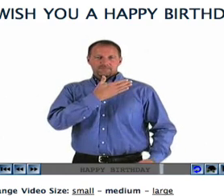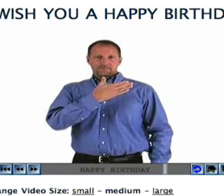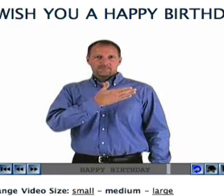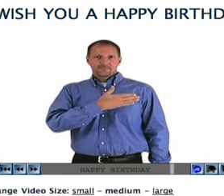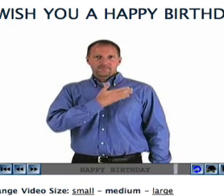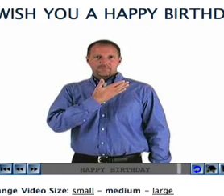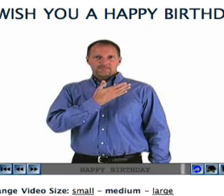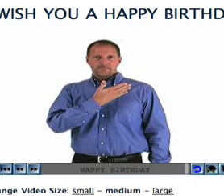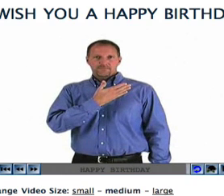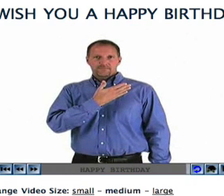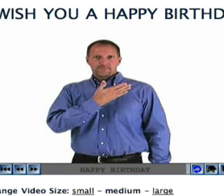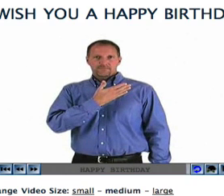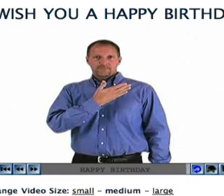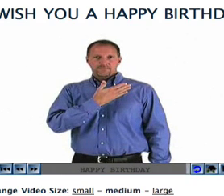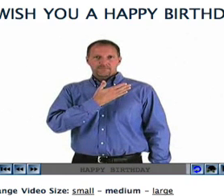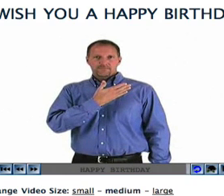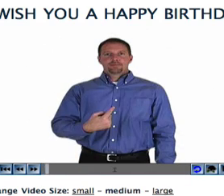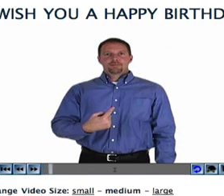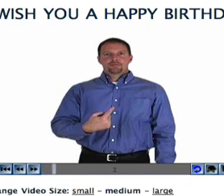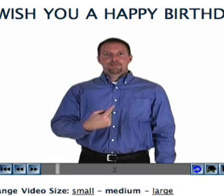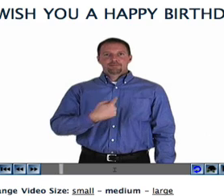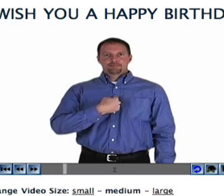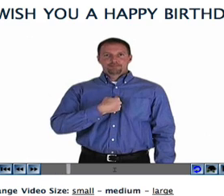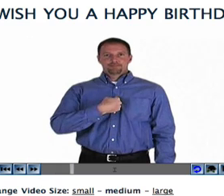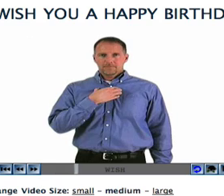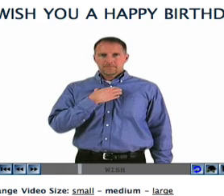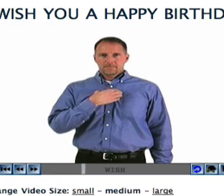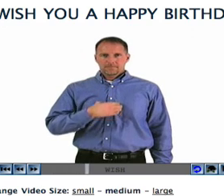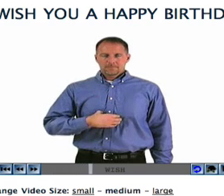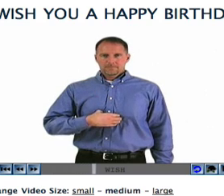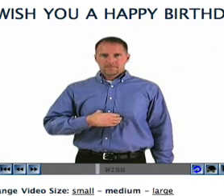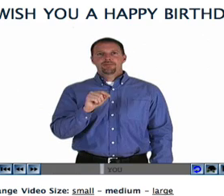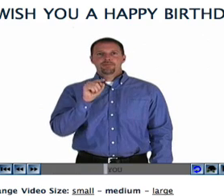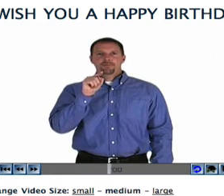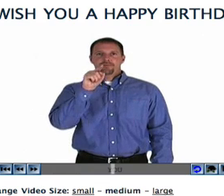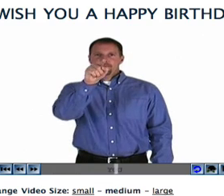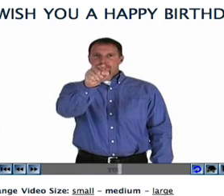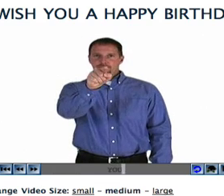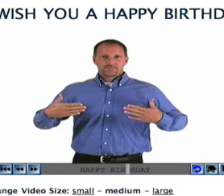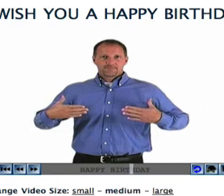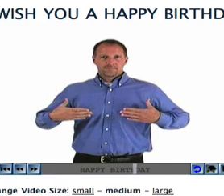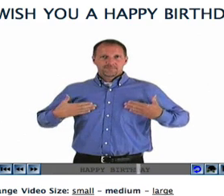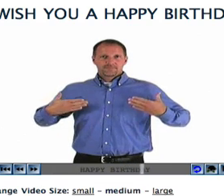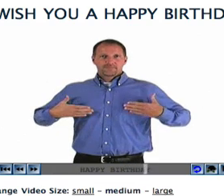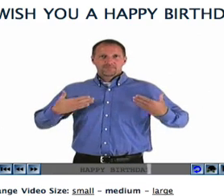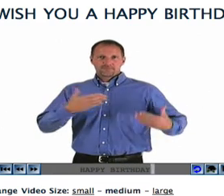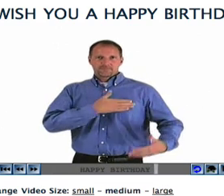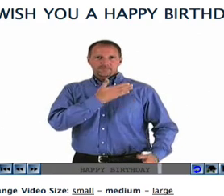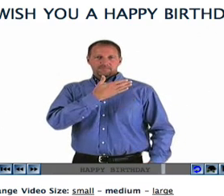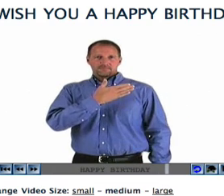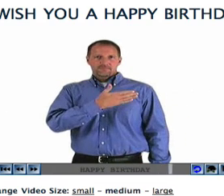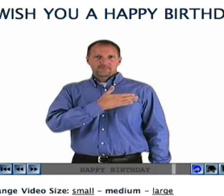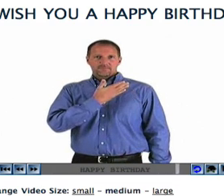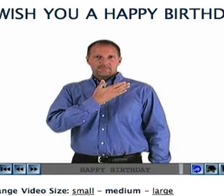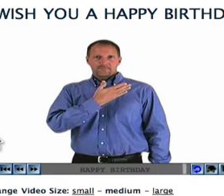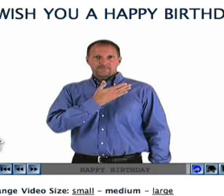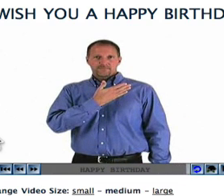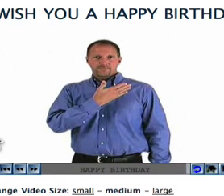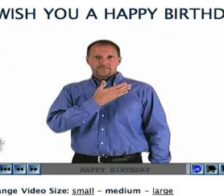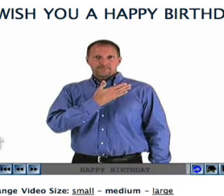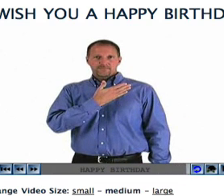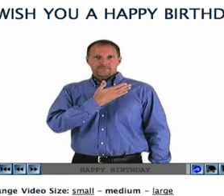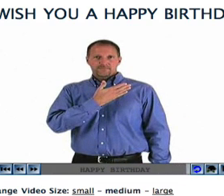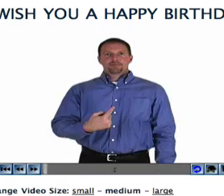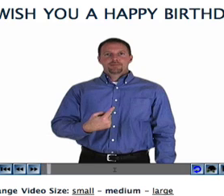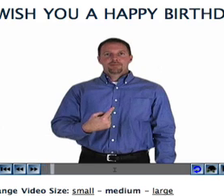It simply picks the first version of the sign that matches the word and the phrase. You can scroll down to see the specifics of how the Phrase Builder creates the